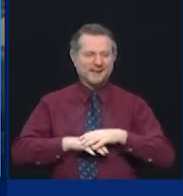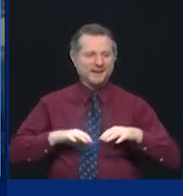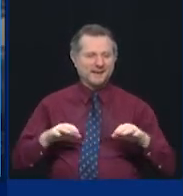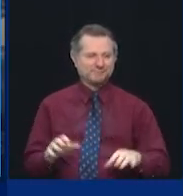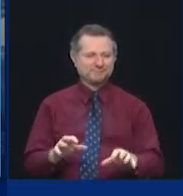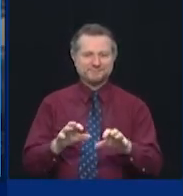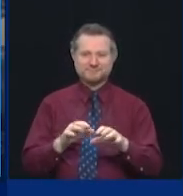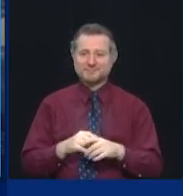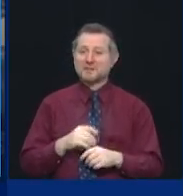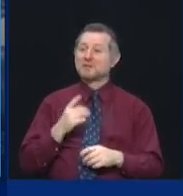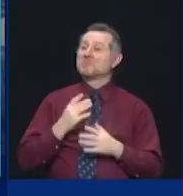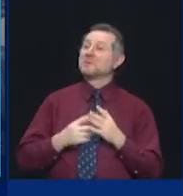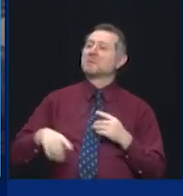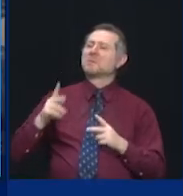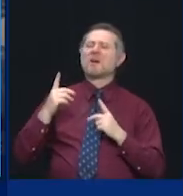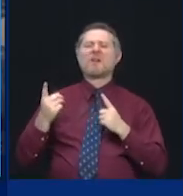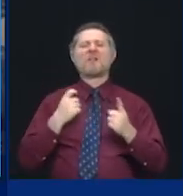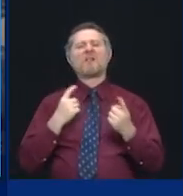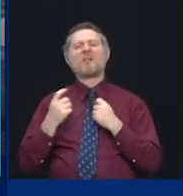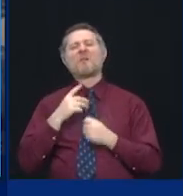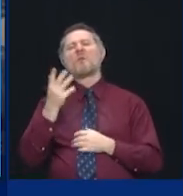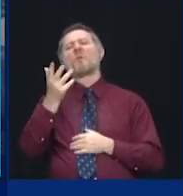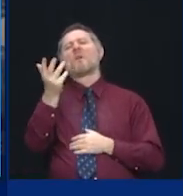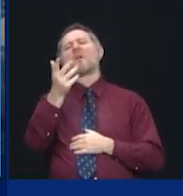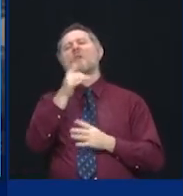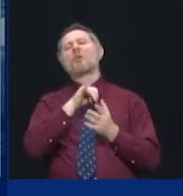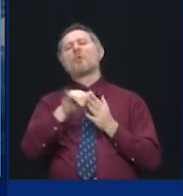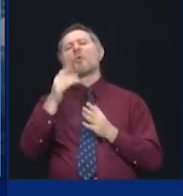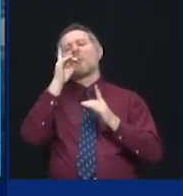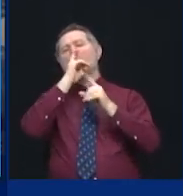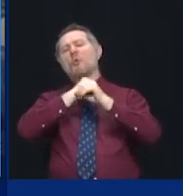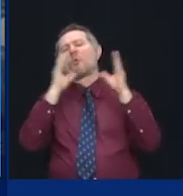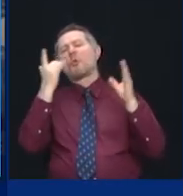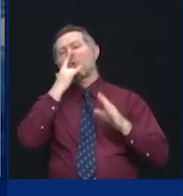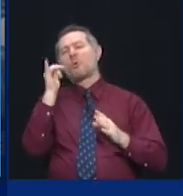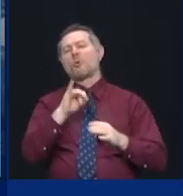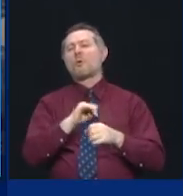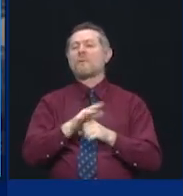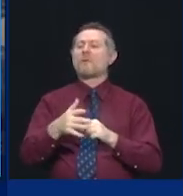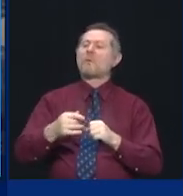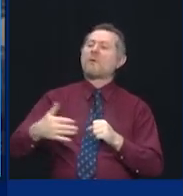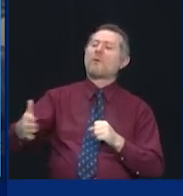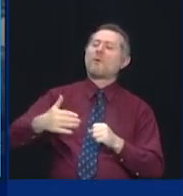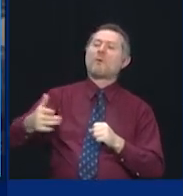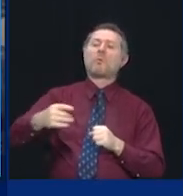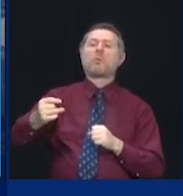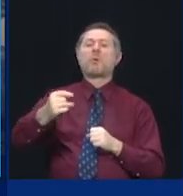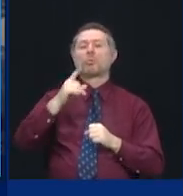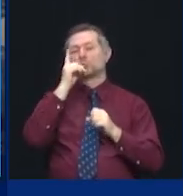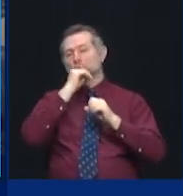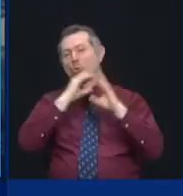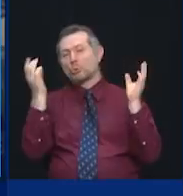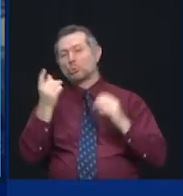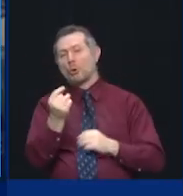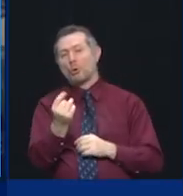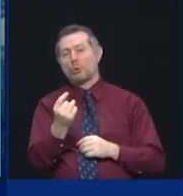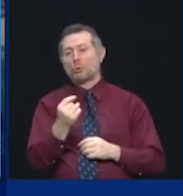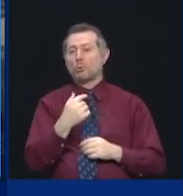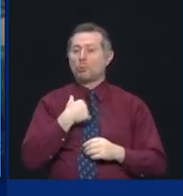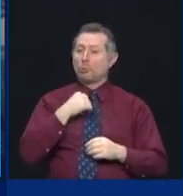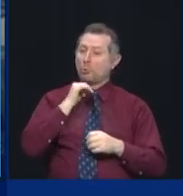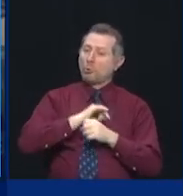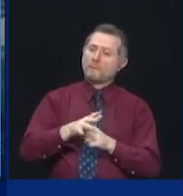well, what is New York going to be like post-COVID? What do you think it's like? What happens to New York post-COVID?